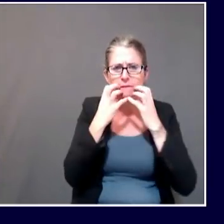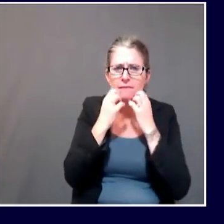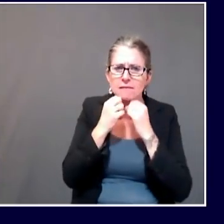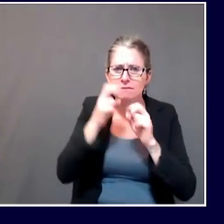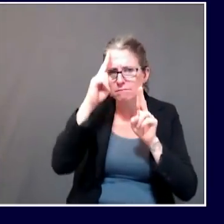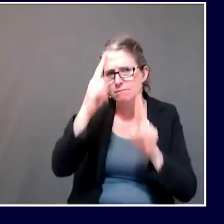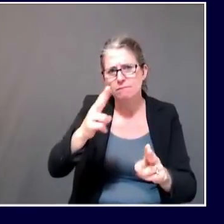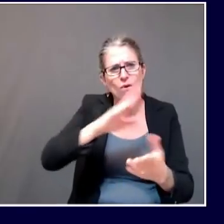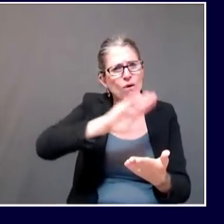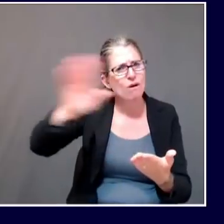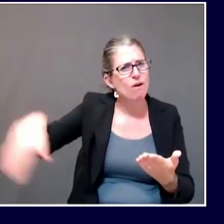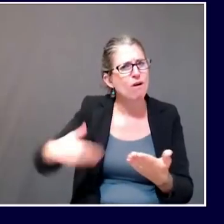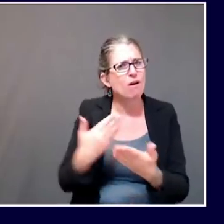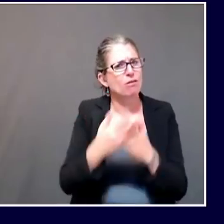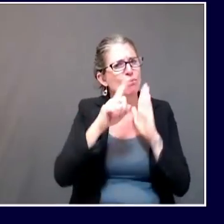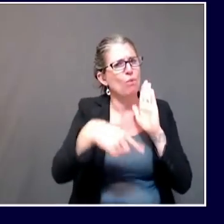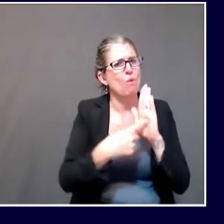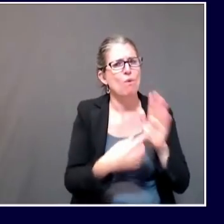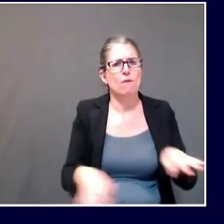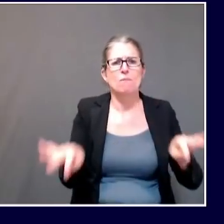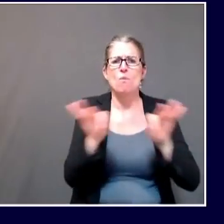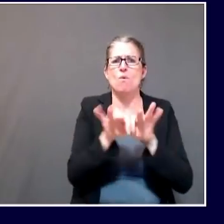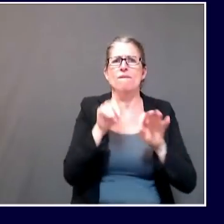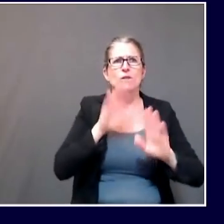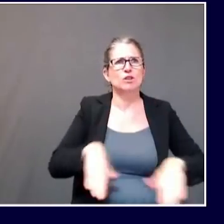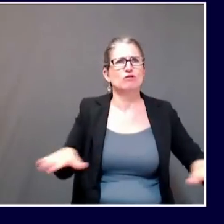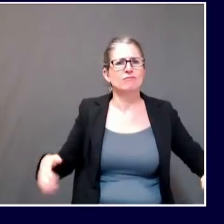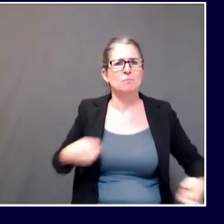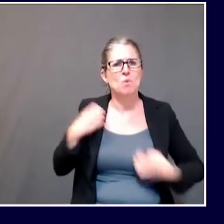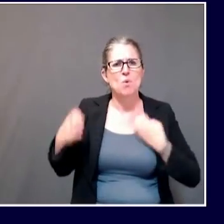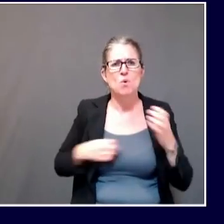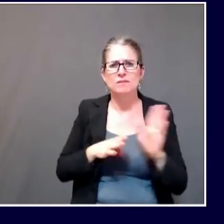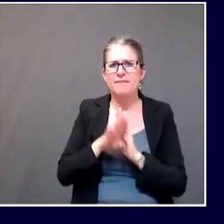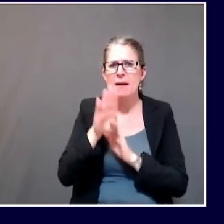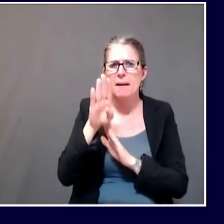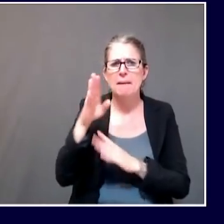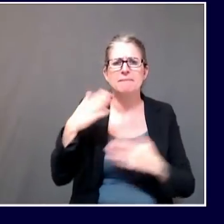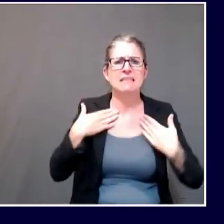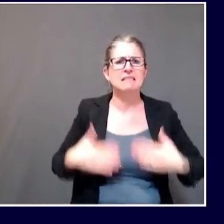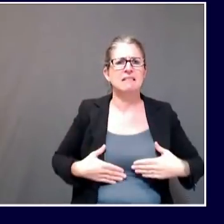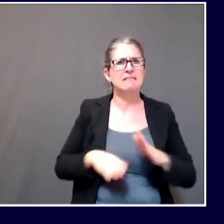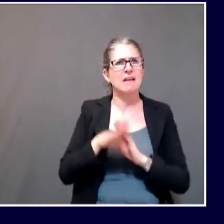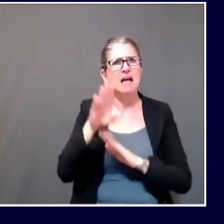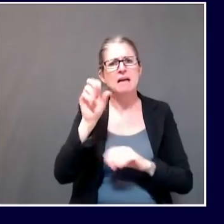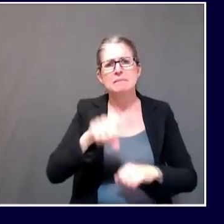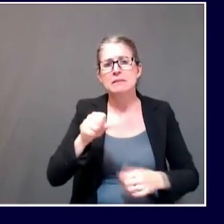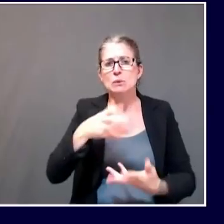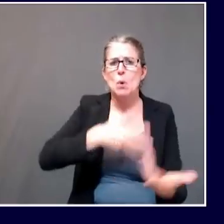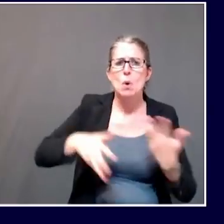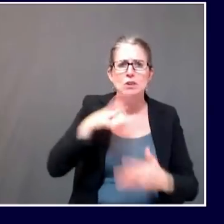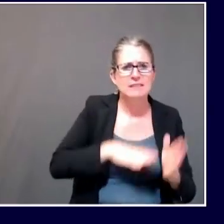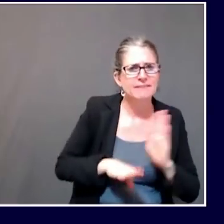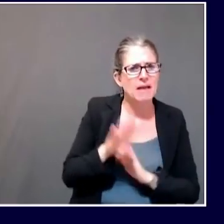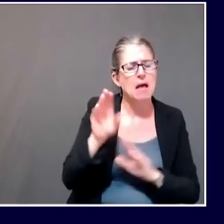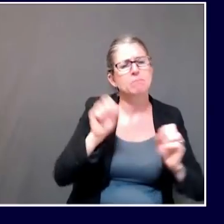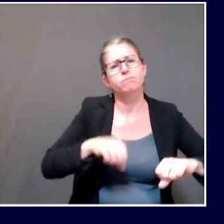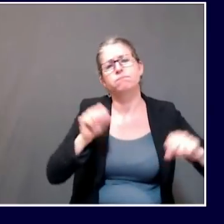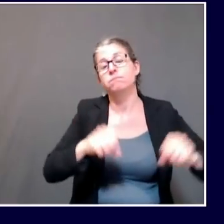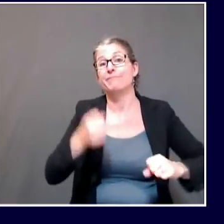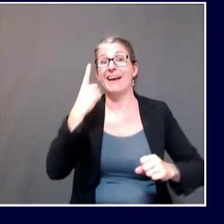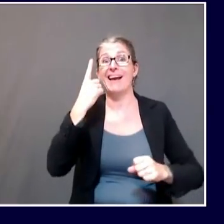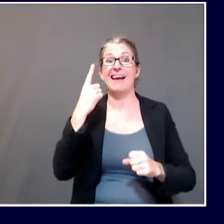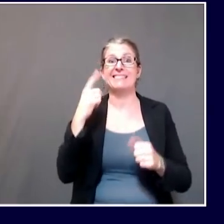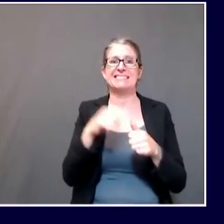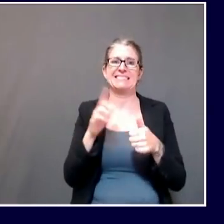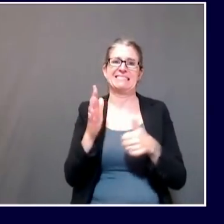to make sure that we are opening schools very safely in these early beginning weeks and until we're ready with that guidance